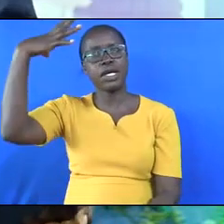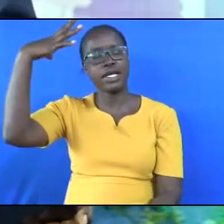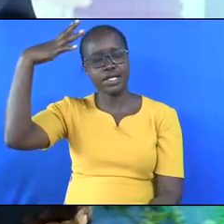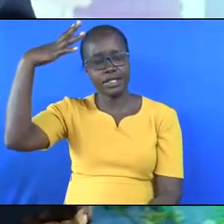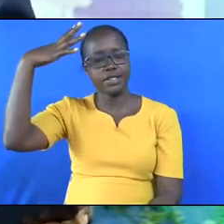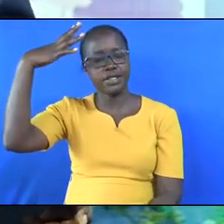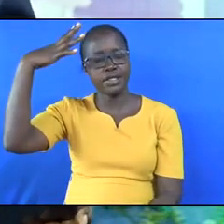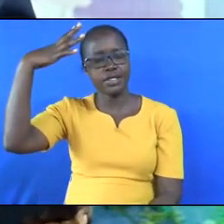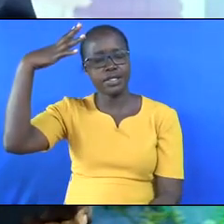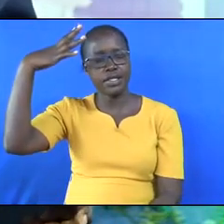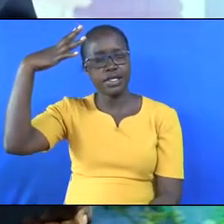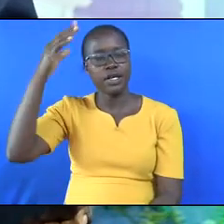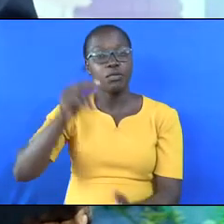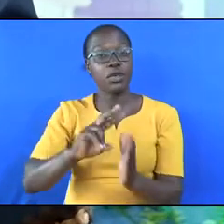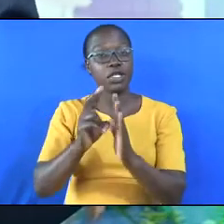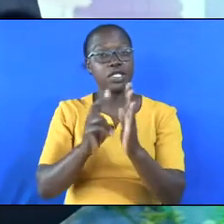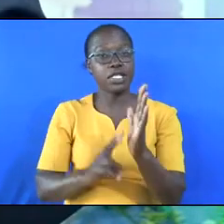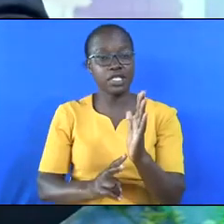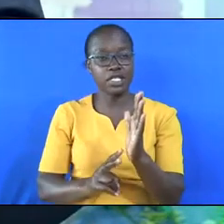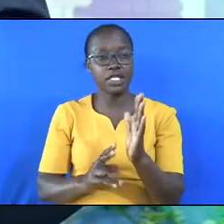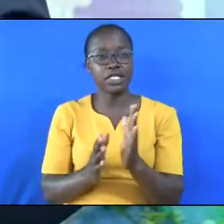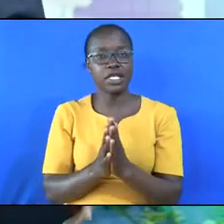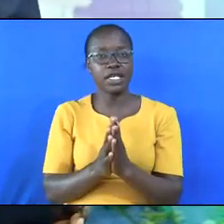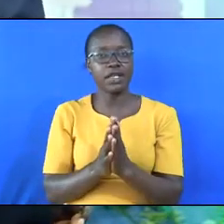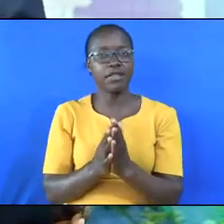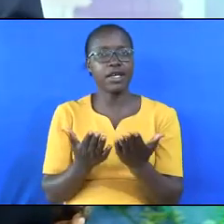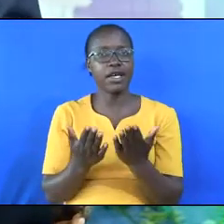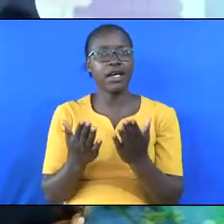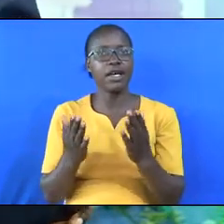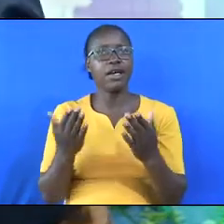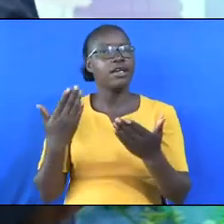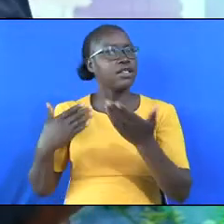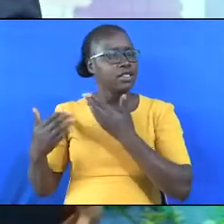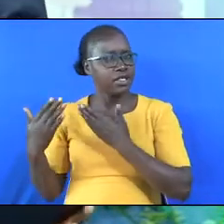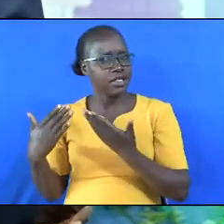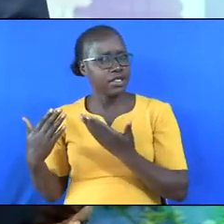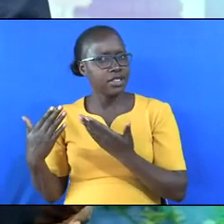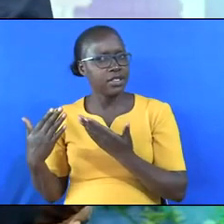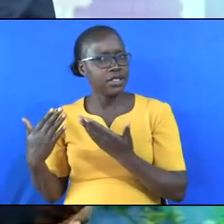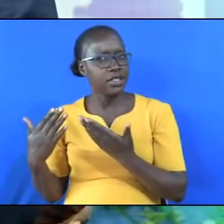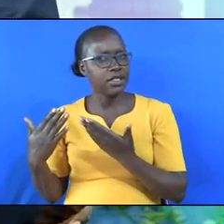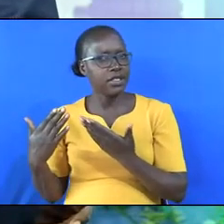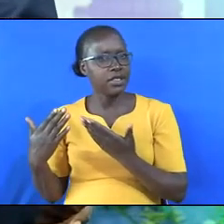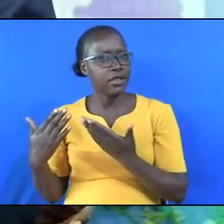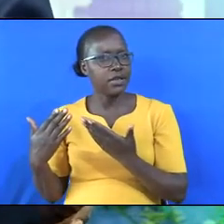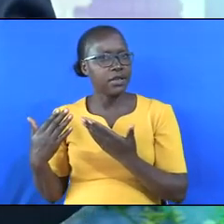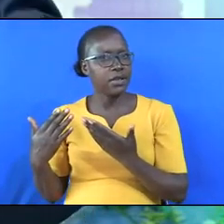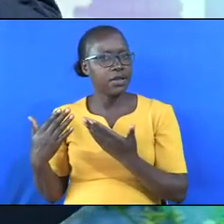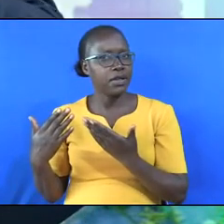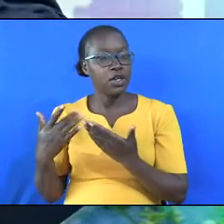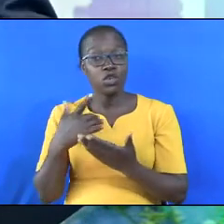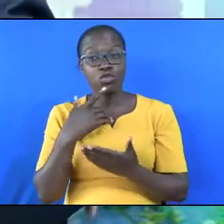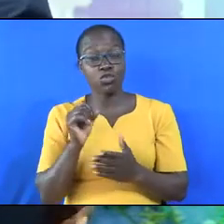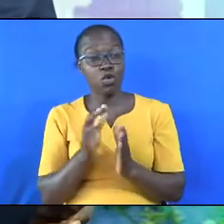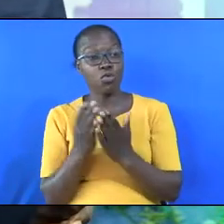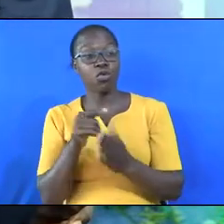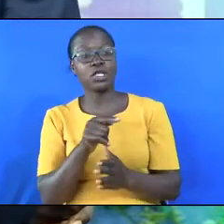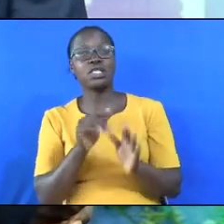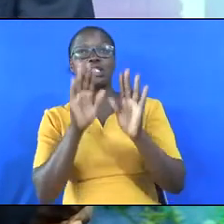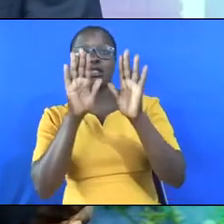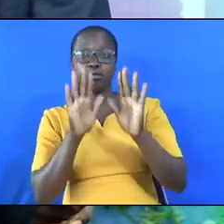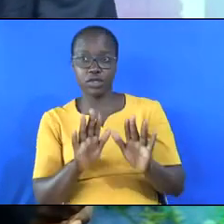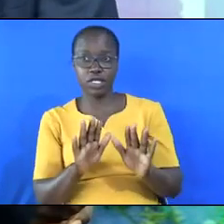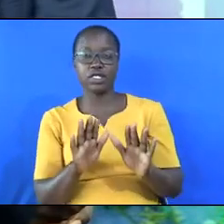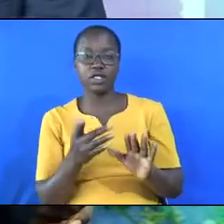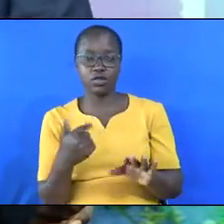in his readers. In the midst of suffering they were experiencing. So, this book is relevant